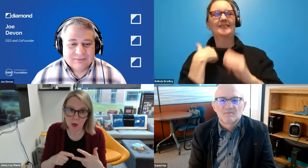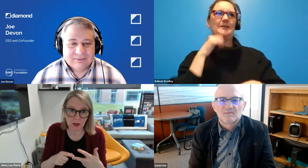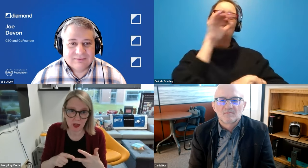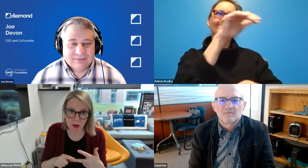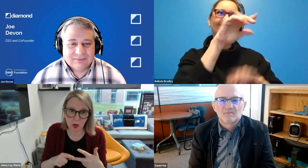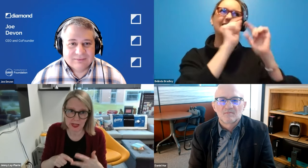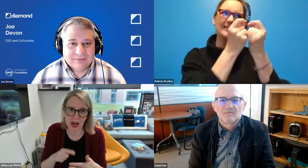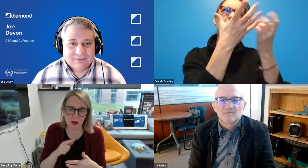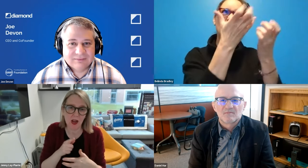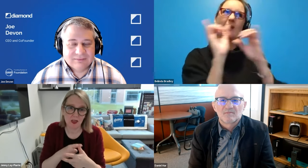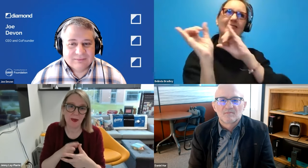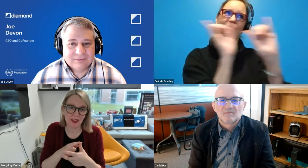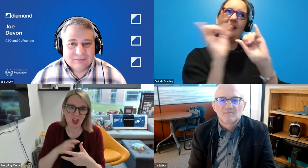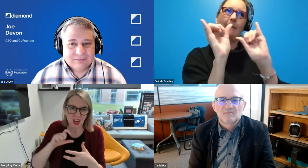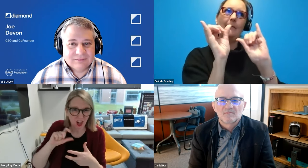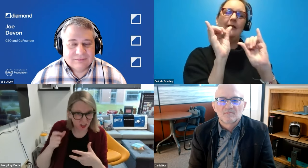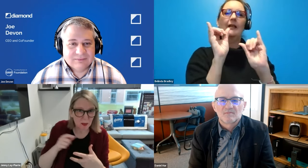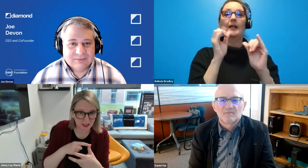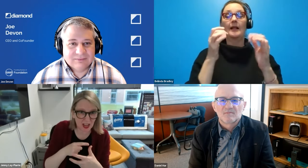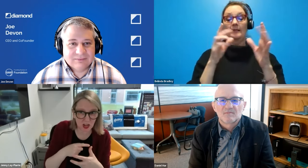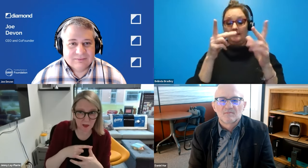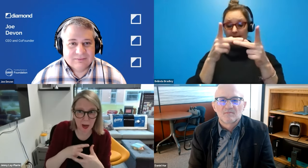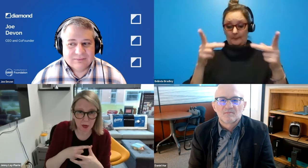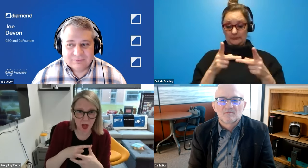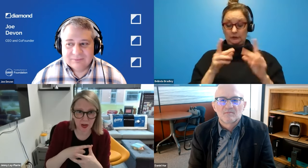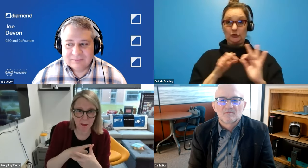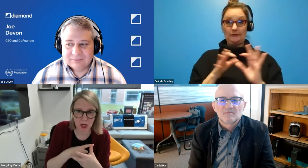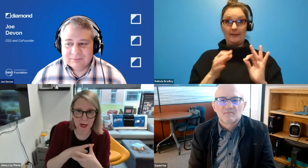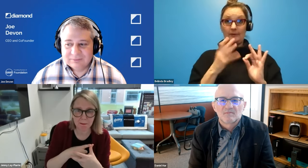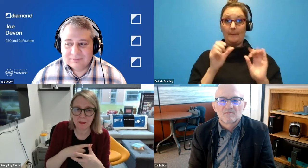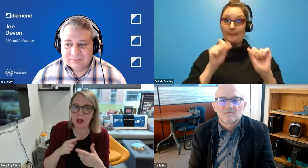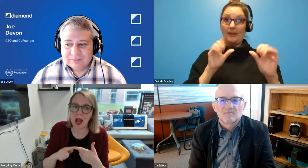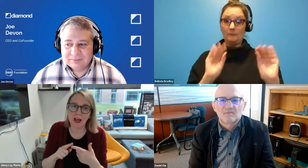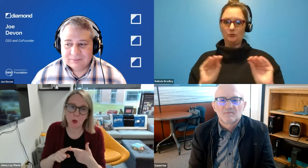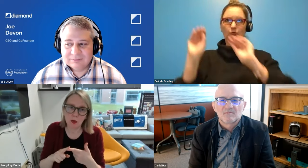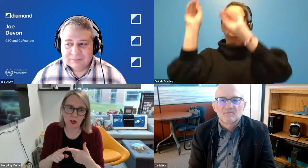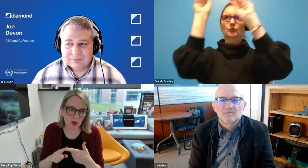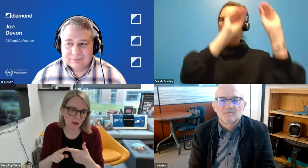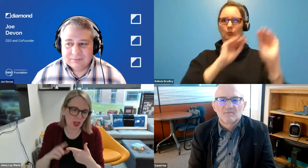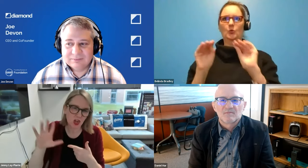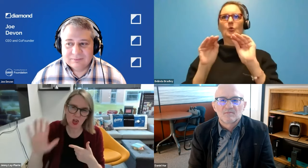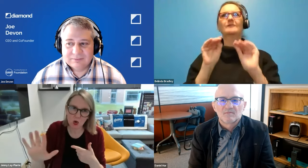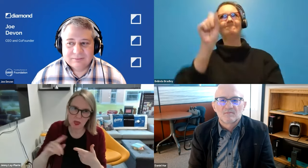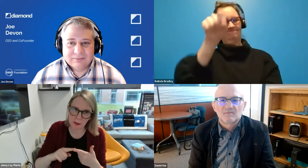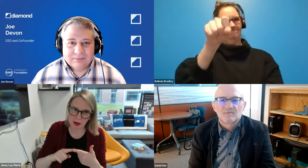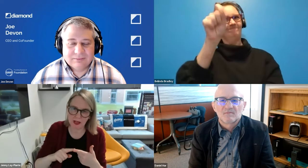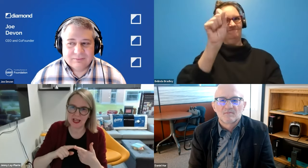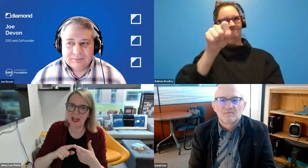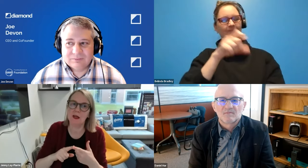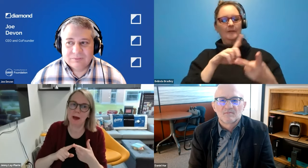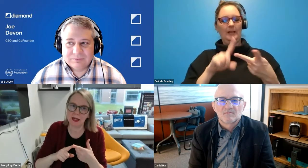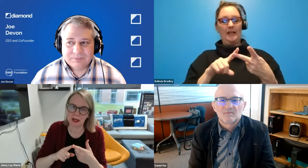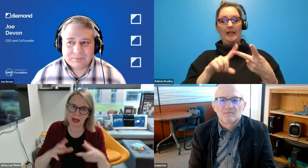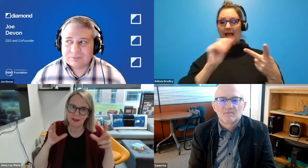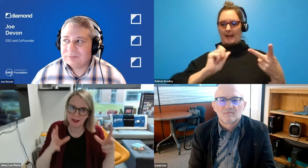couple of the key points that you pointed out, the position and customization of captioning, and also giving you the ability